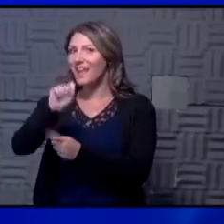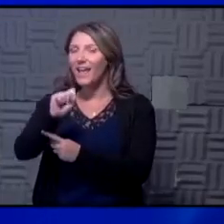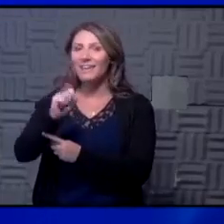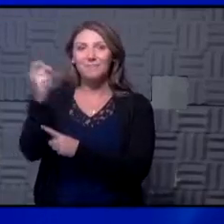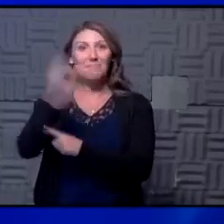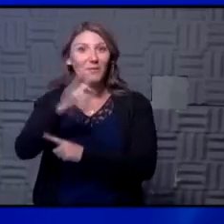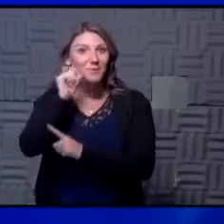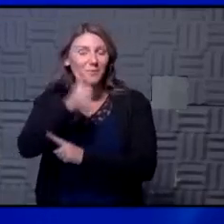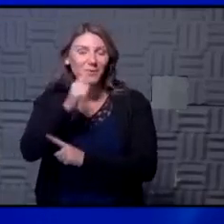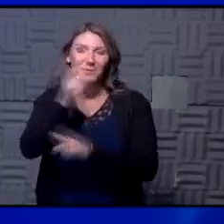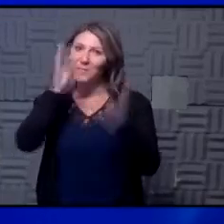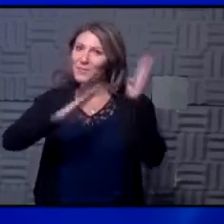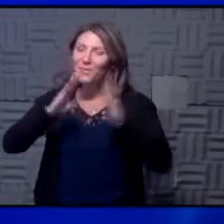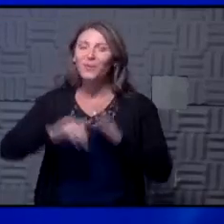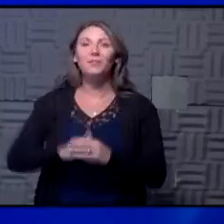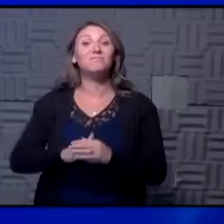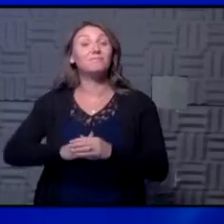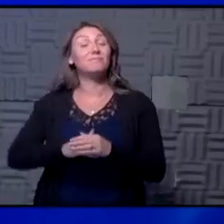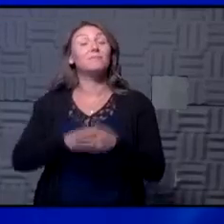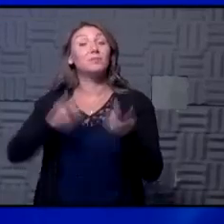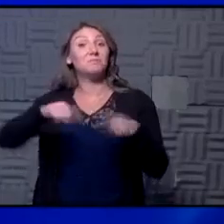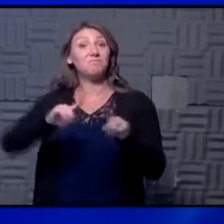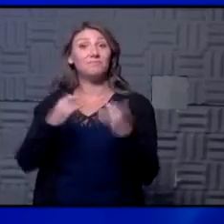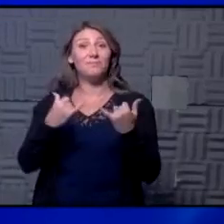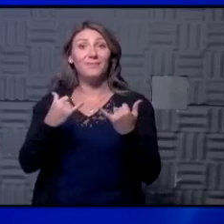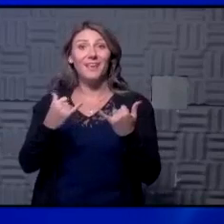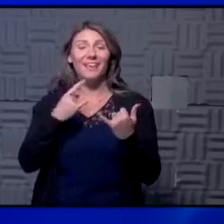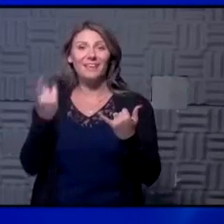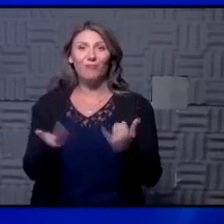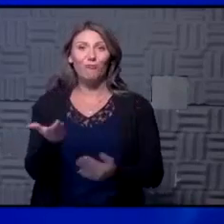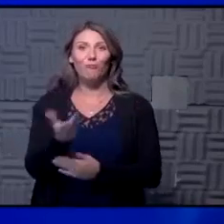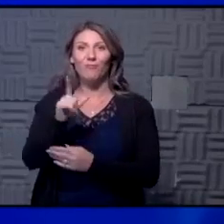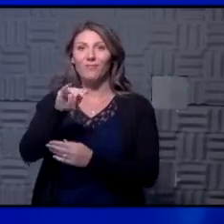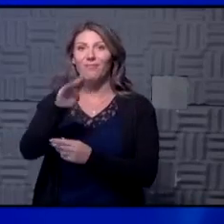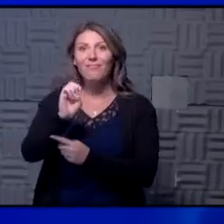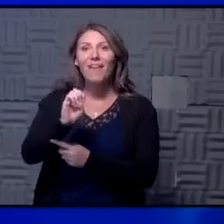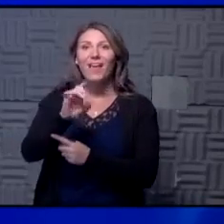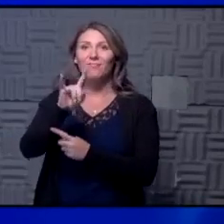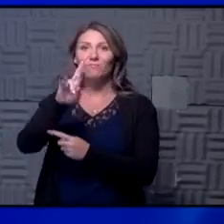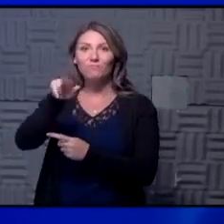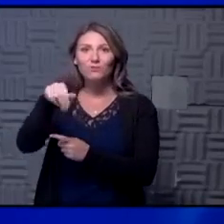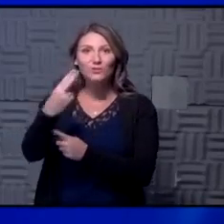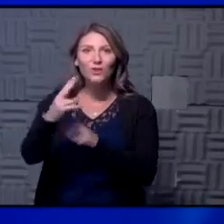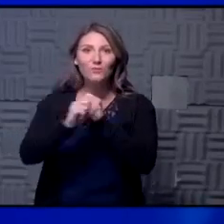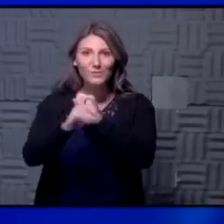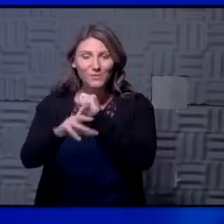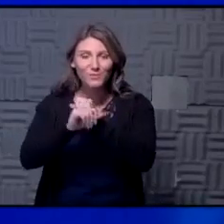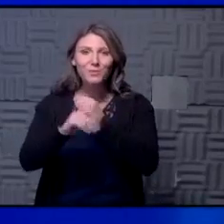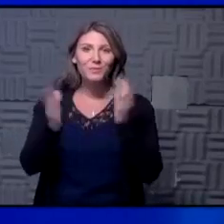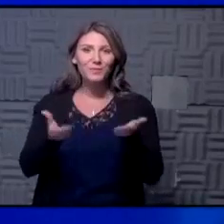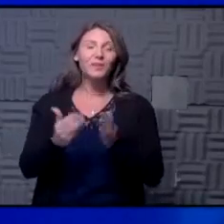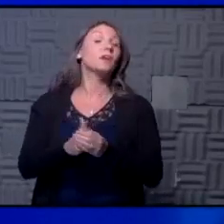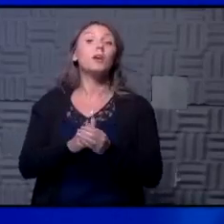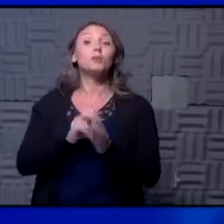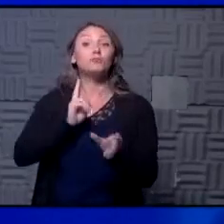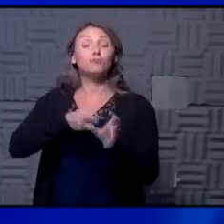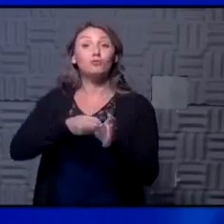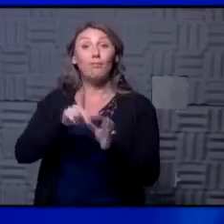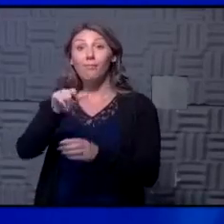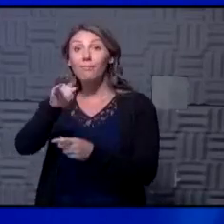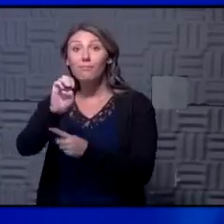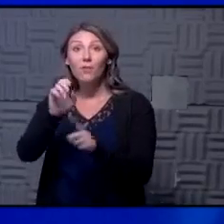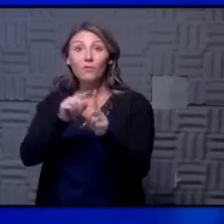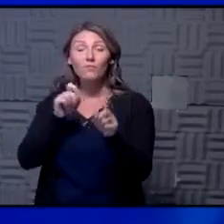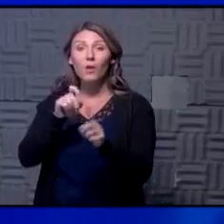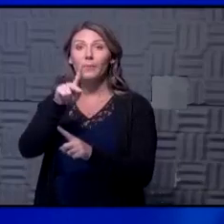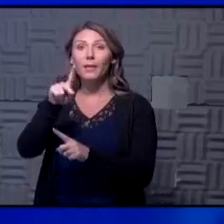not to worry in the meantime we are here live inside the Dulcie Simons jr. family broadcast studio and joining us live from the